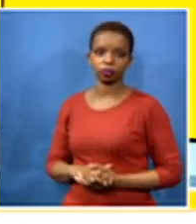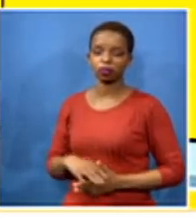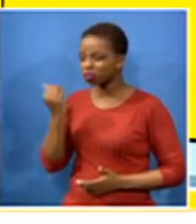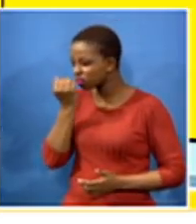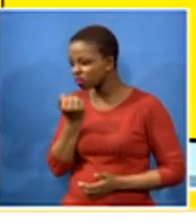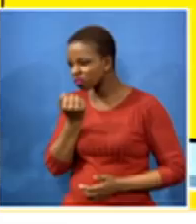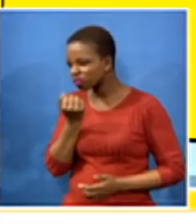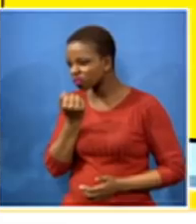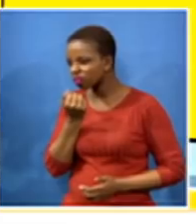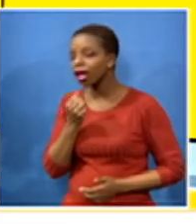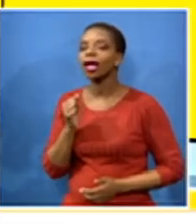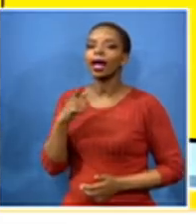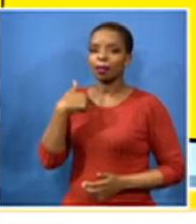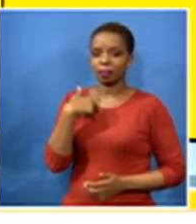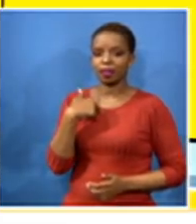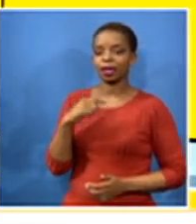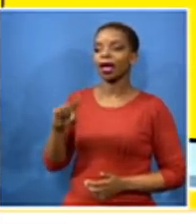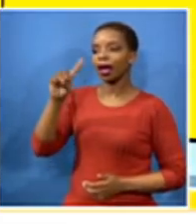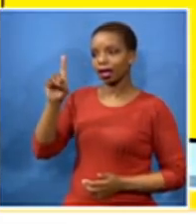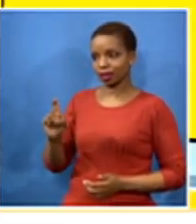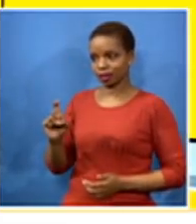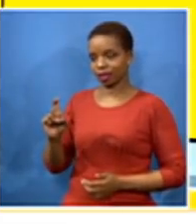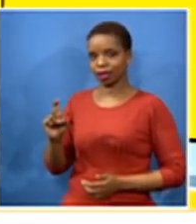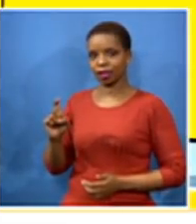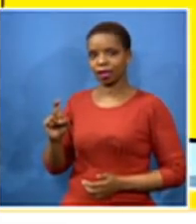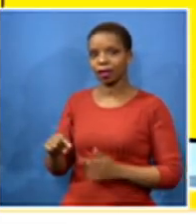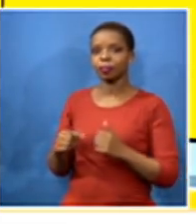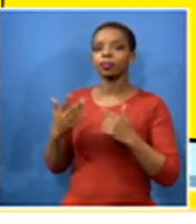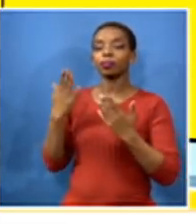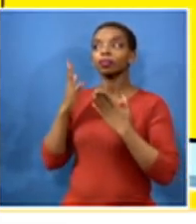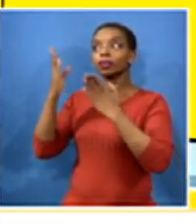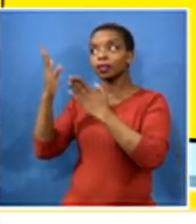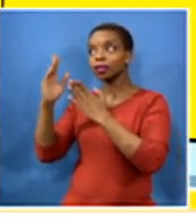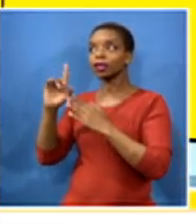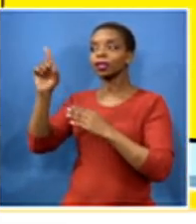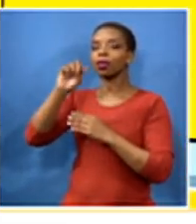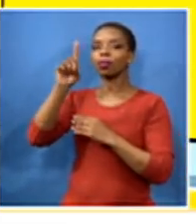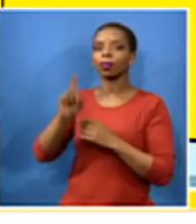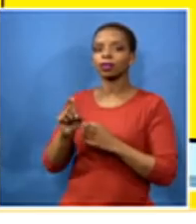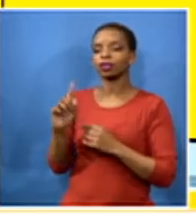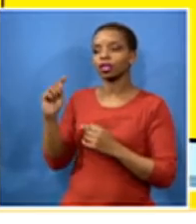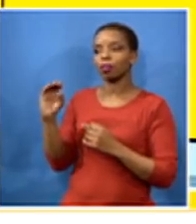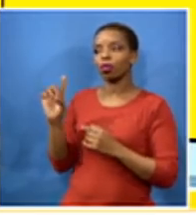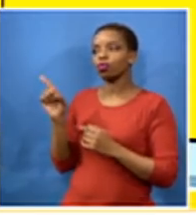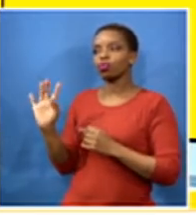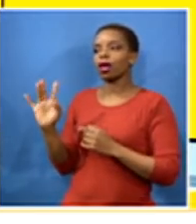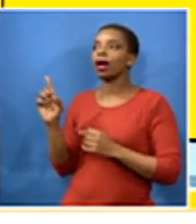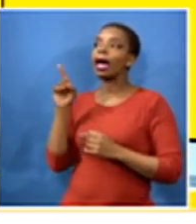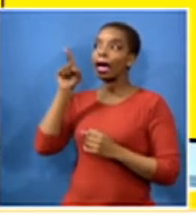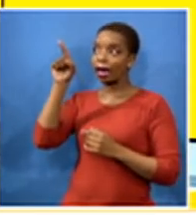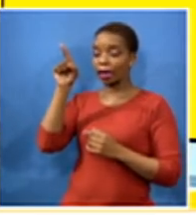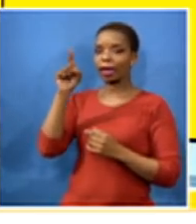pardon i'm asking the question of uh farinas uh very hour uh deborah so just asking her about